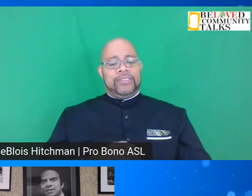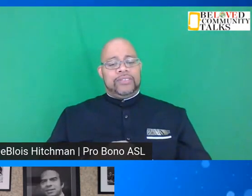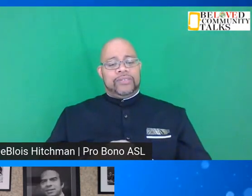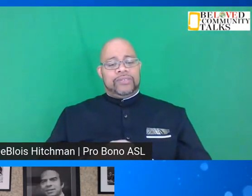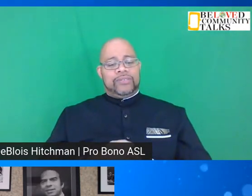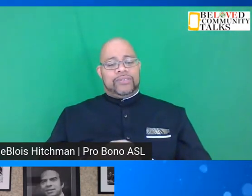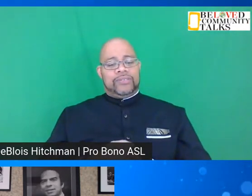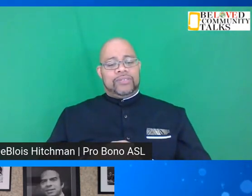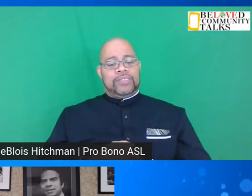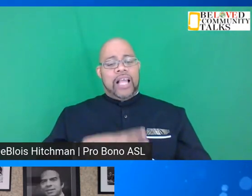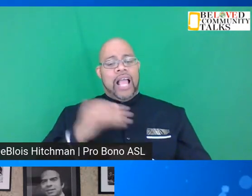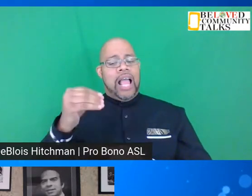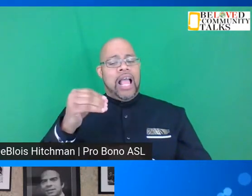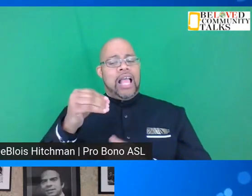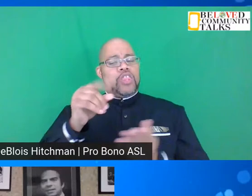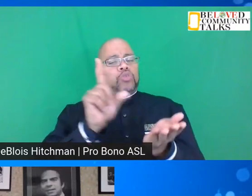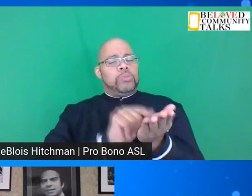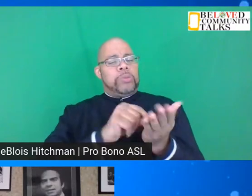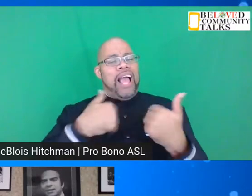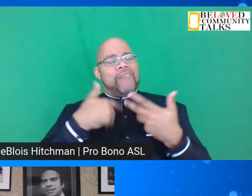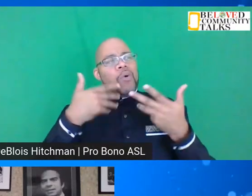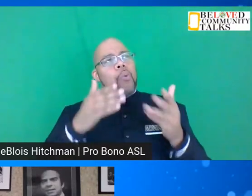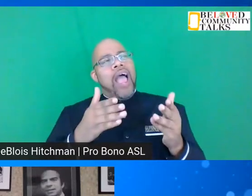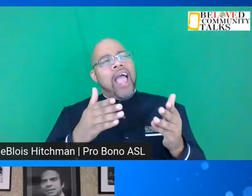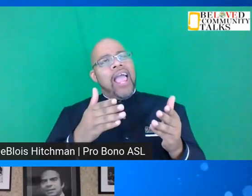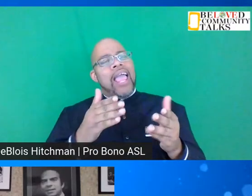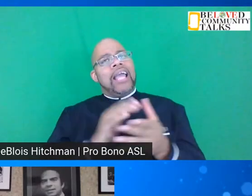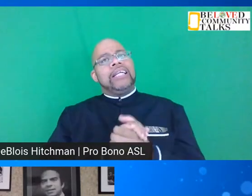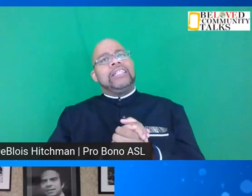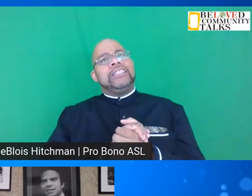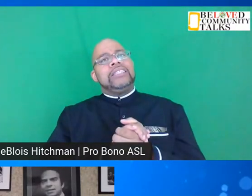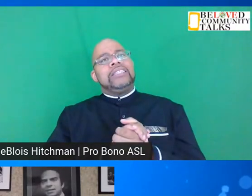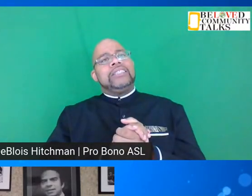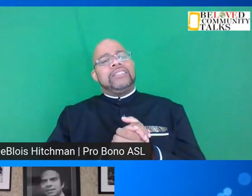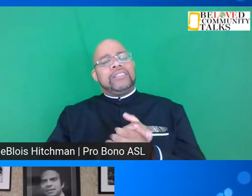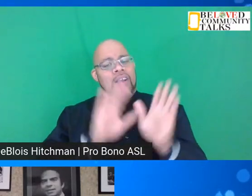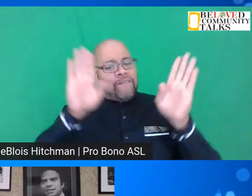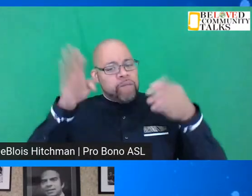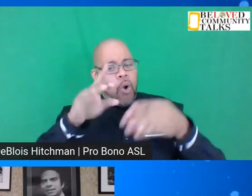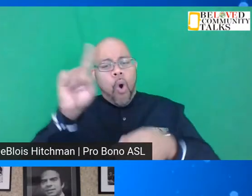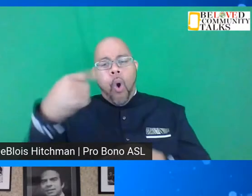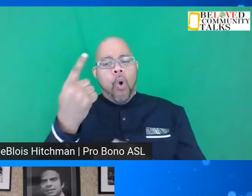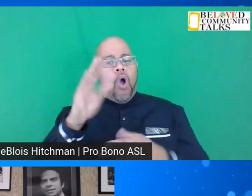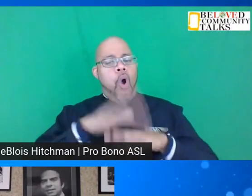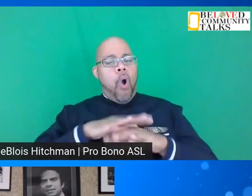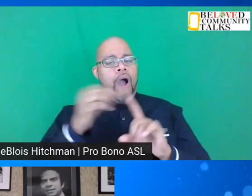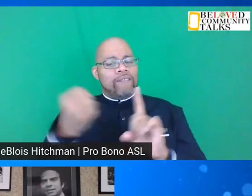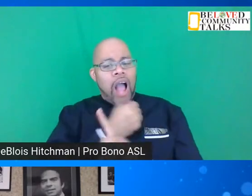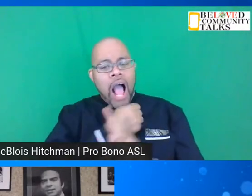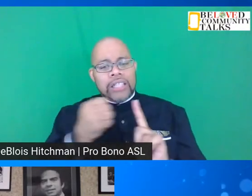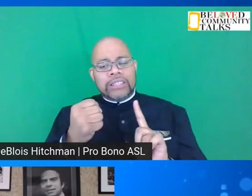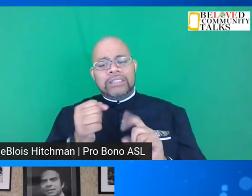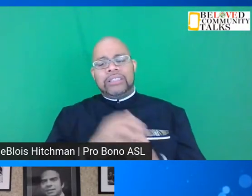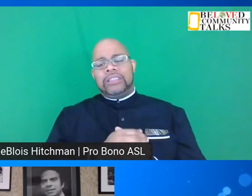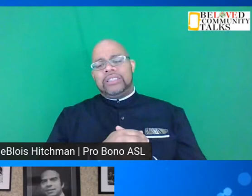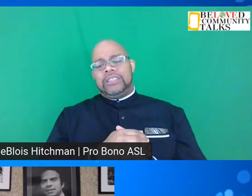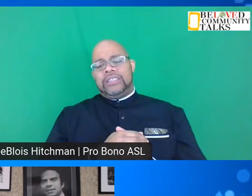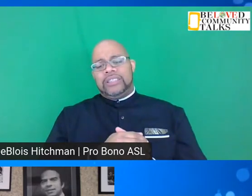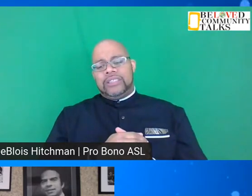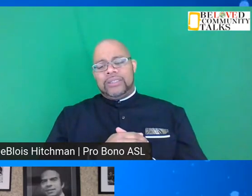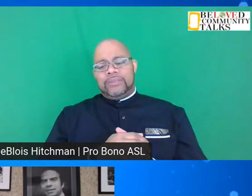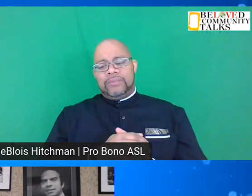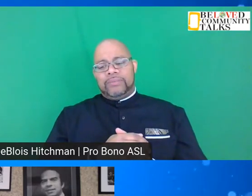And the press has a way of focusing only on the violence and the,